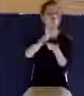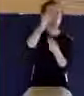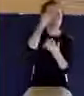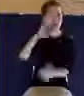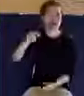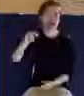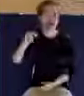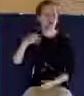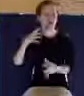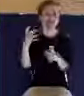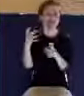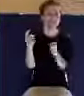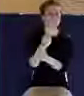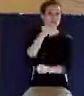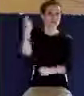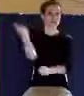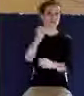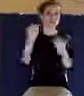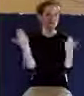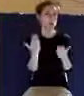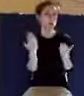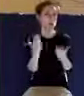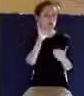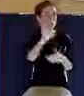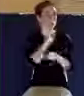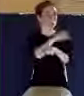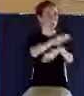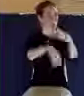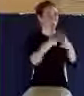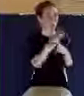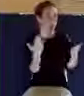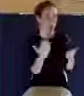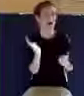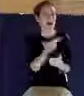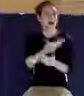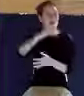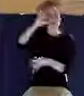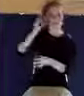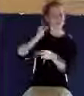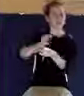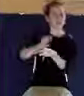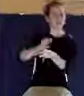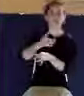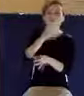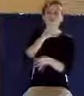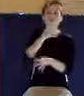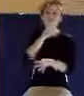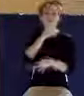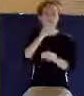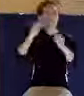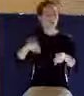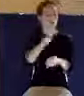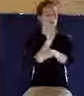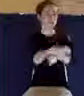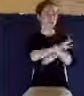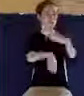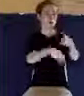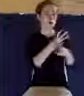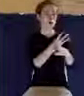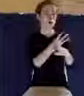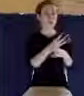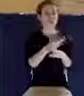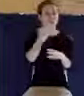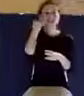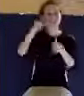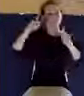overcometh the world, even our faith. Who is he that overcometh the world but he that believeth that Jesus is the